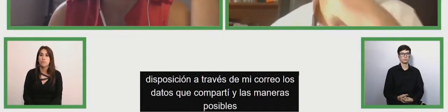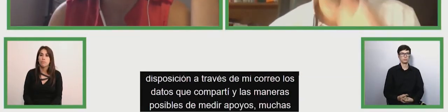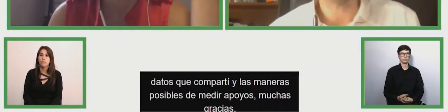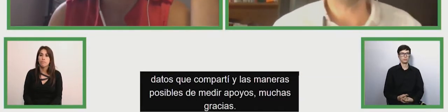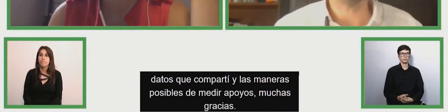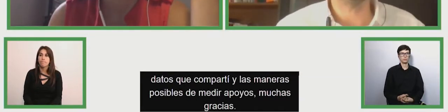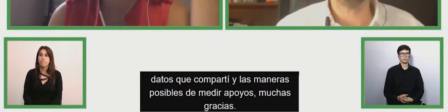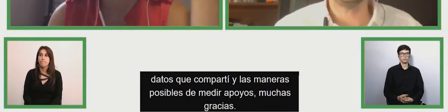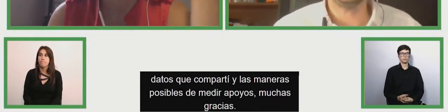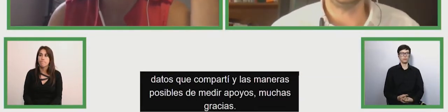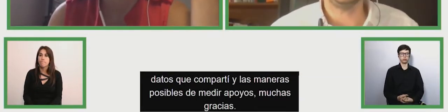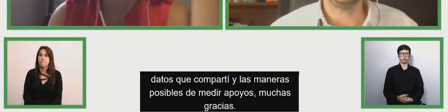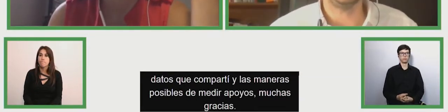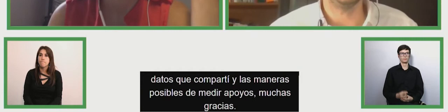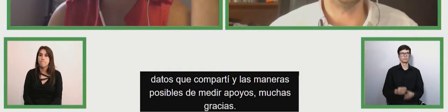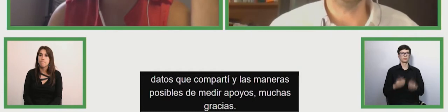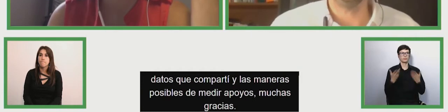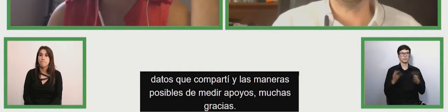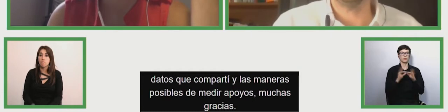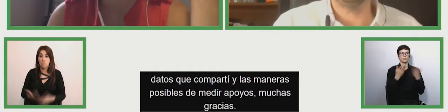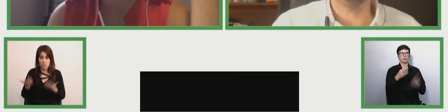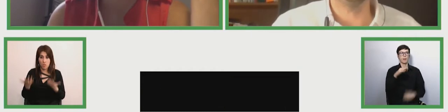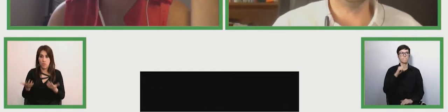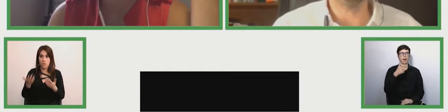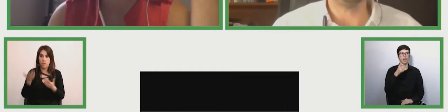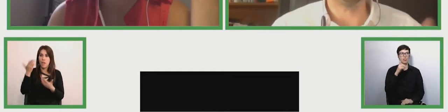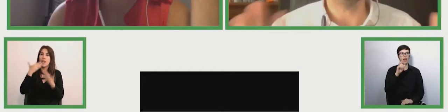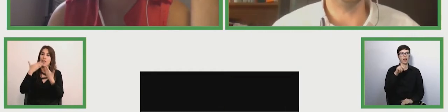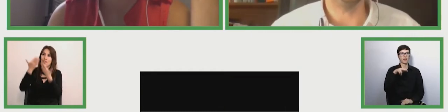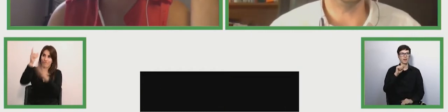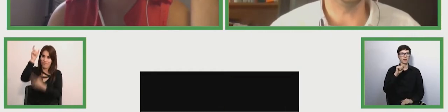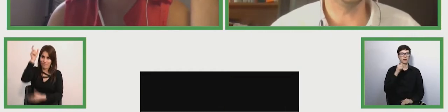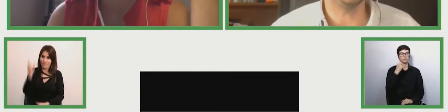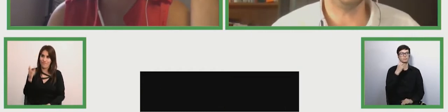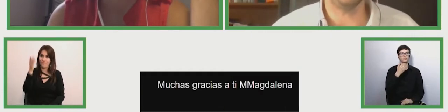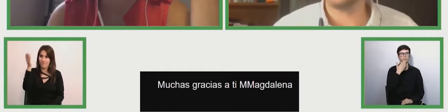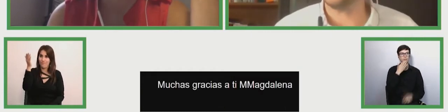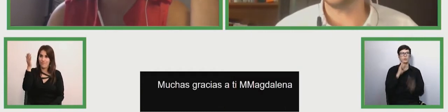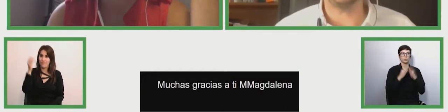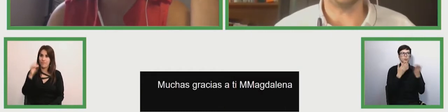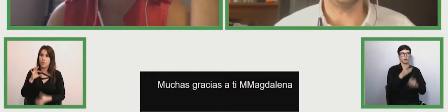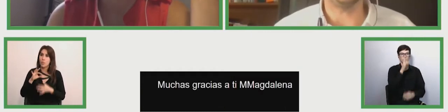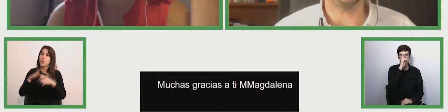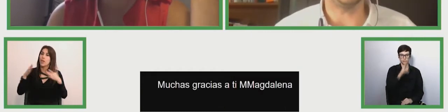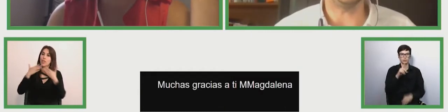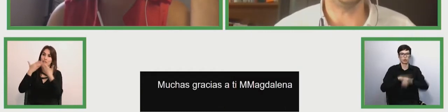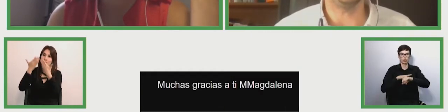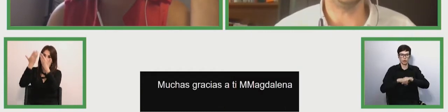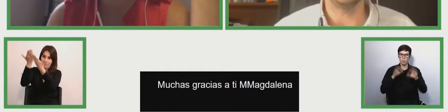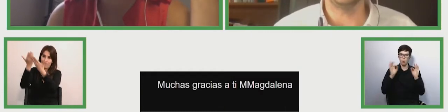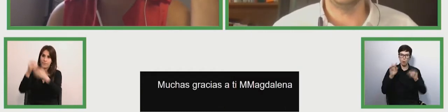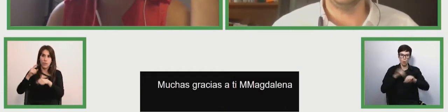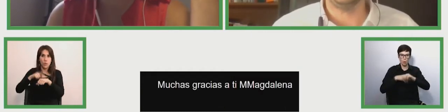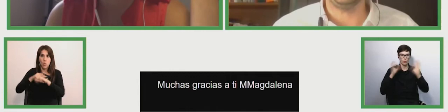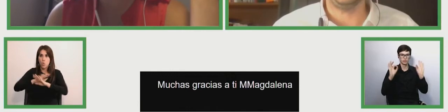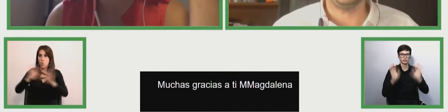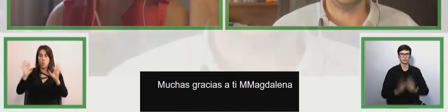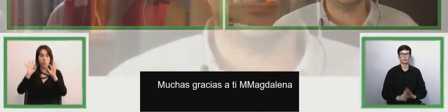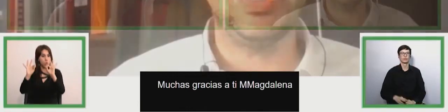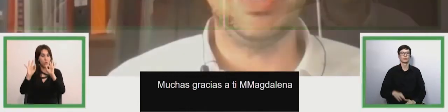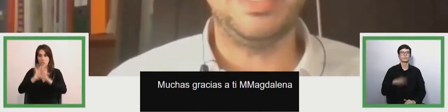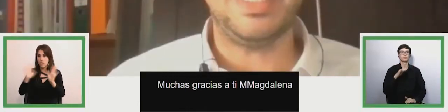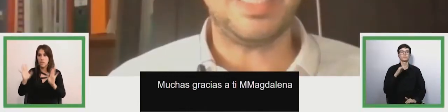thank you magdalena plus also for the excellent uh uh keeping to the times fantastic